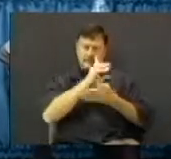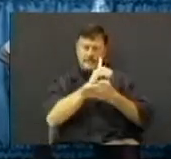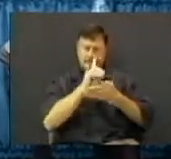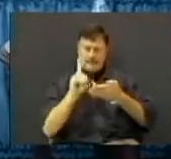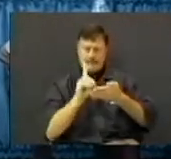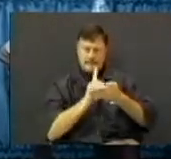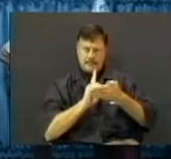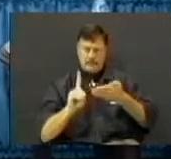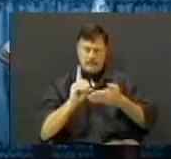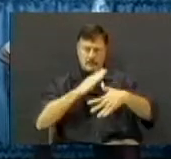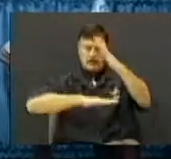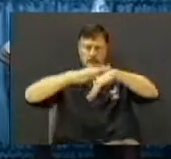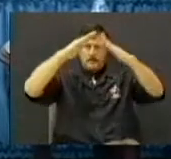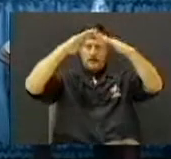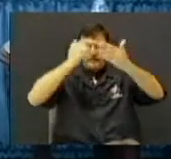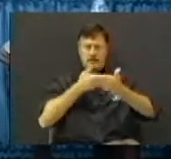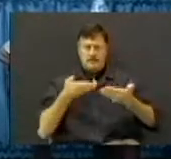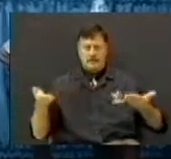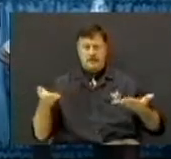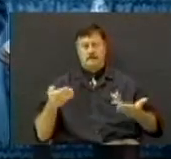Marriage is a heavenly thing.